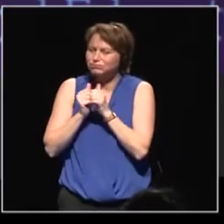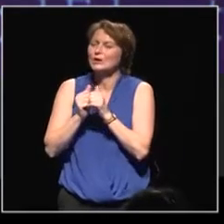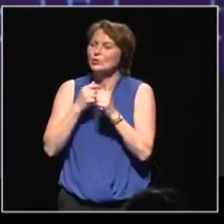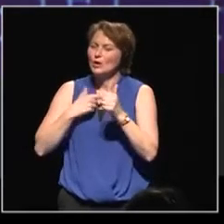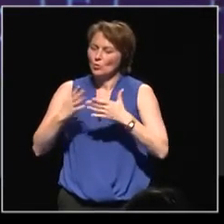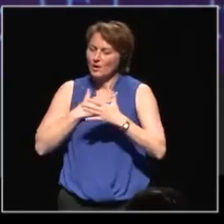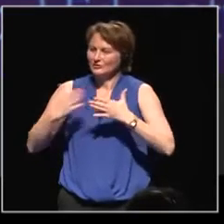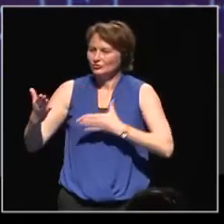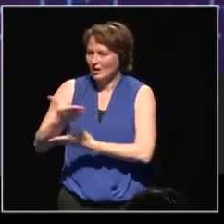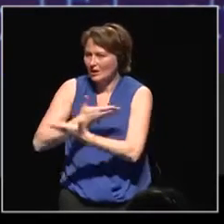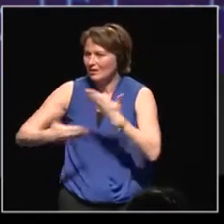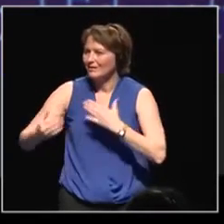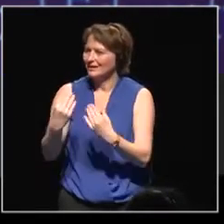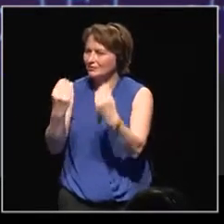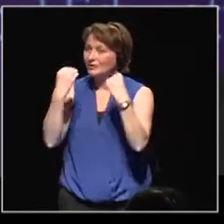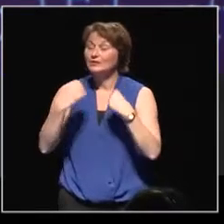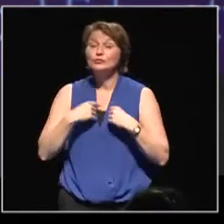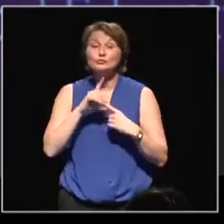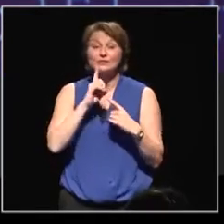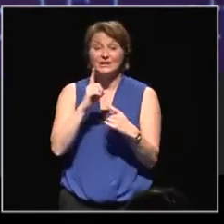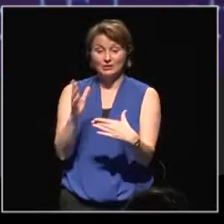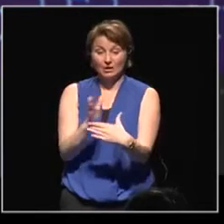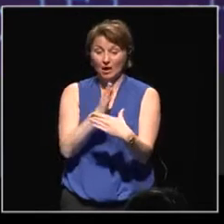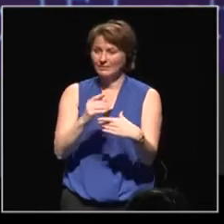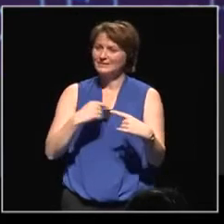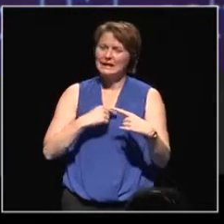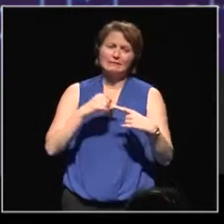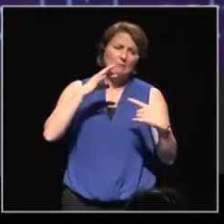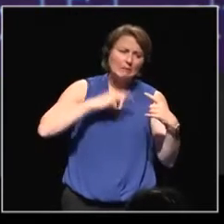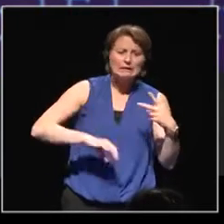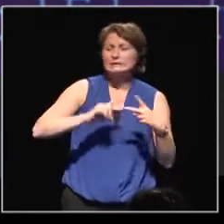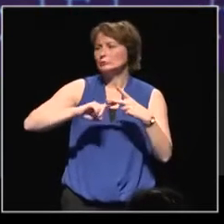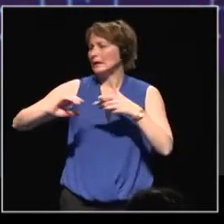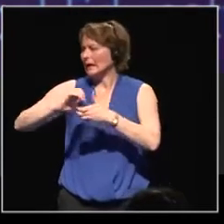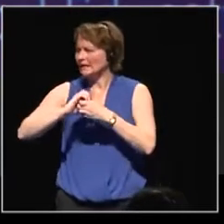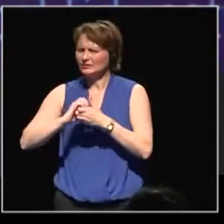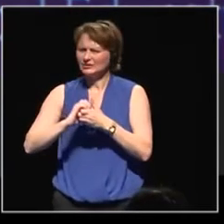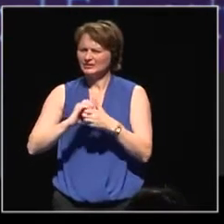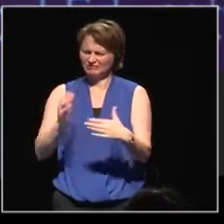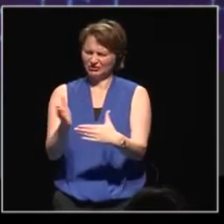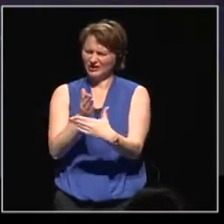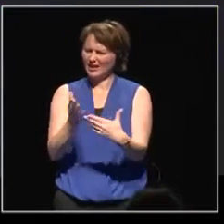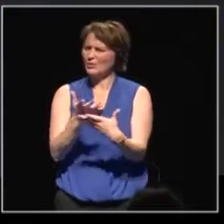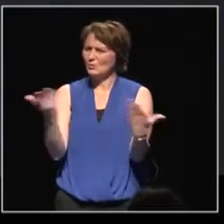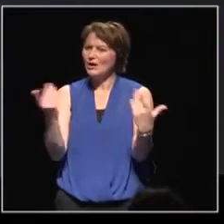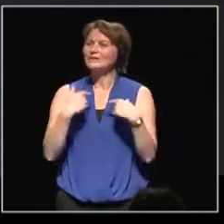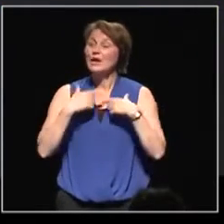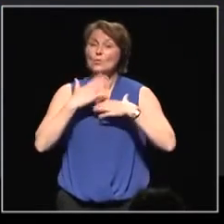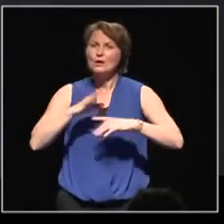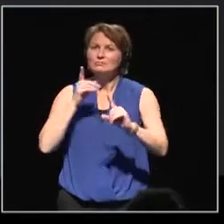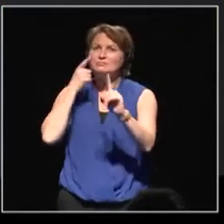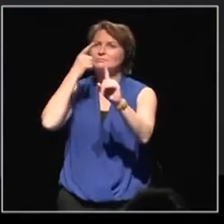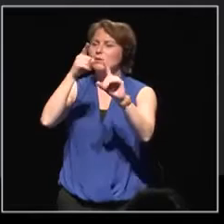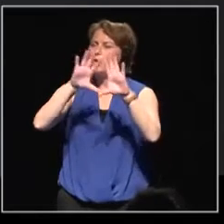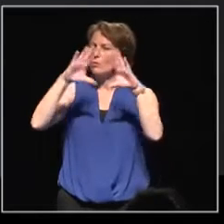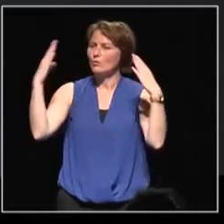key thing in common between all these ministries and agencies that come together is this interest in global education,